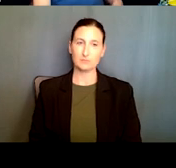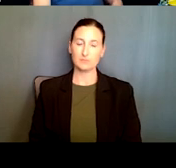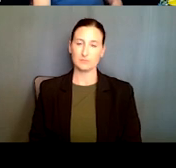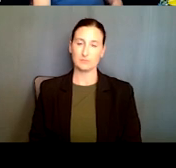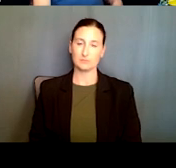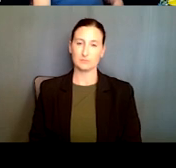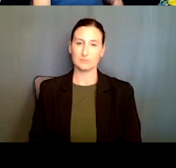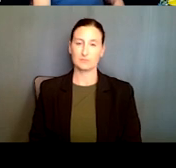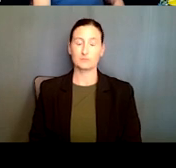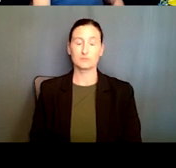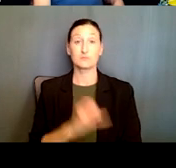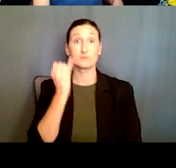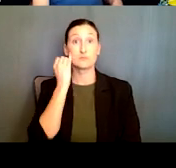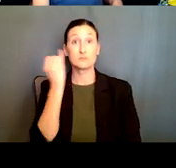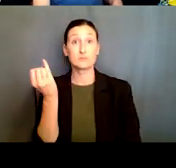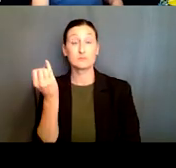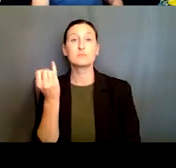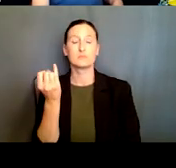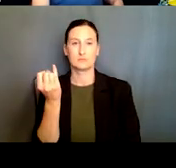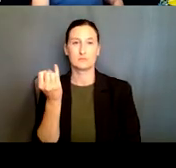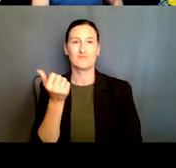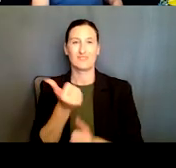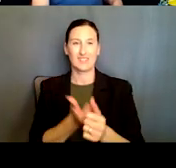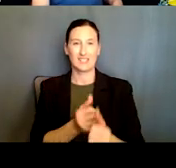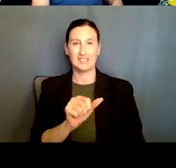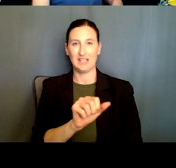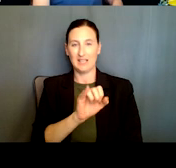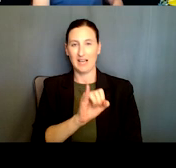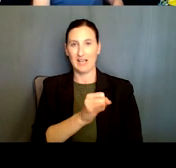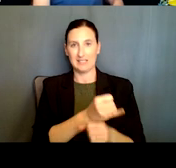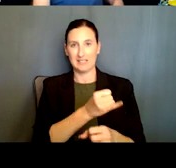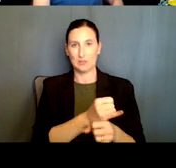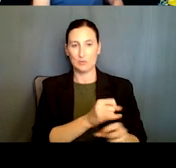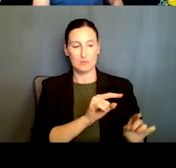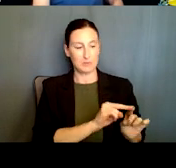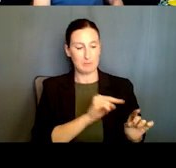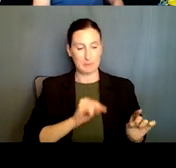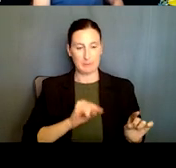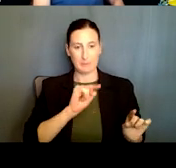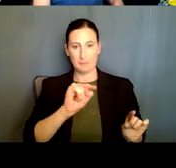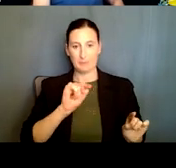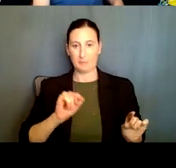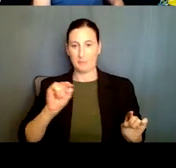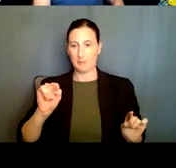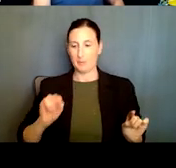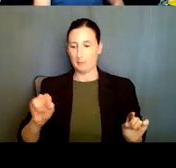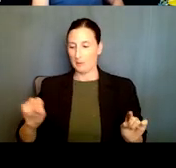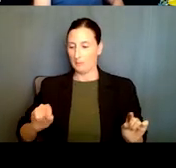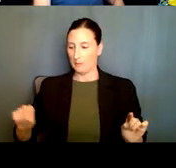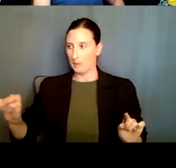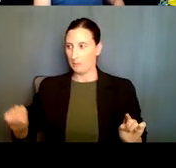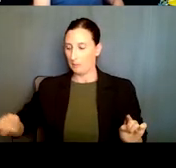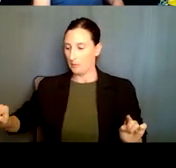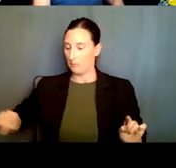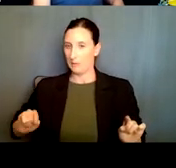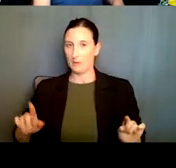the idea is that, uh, as I mentioned, each AI institute is going to provide, um, a network of people. It's going to